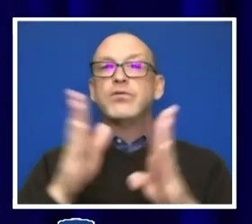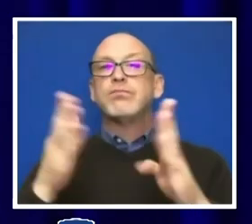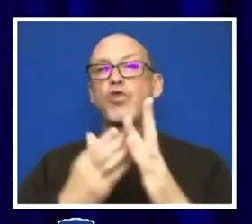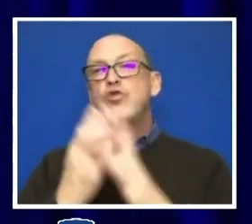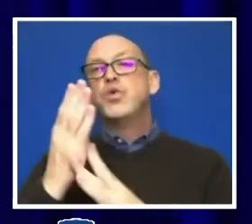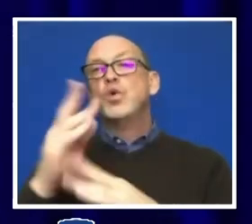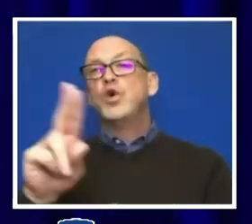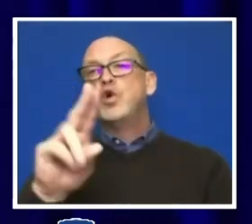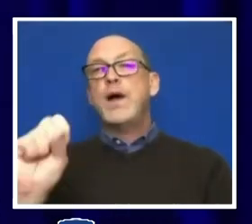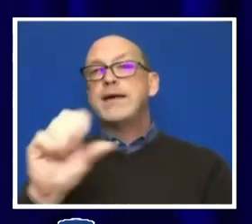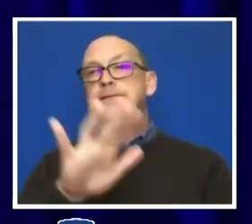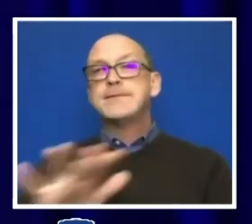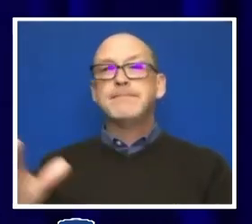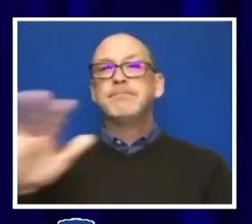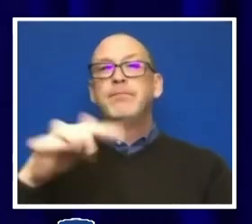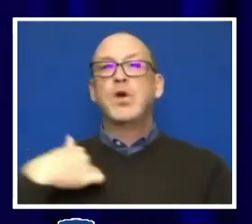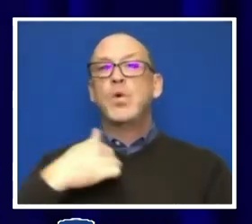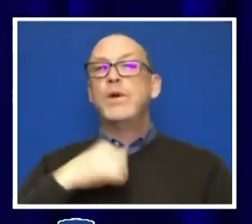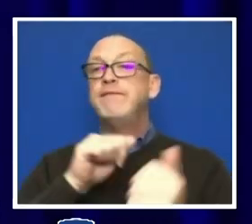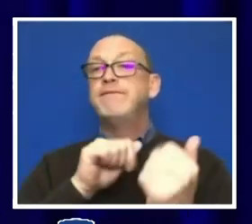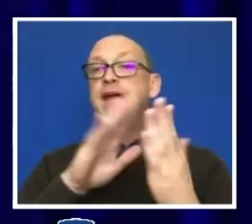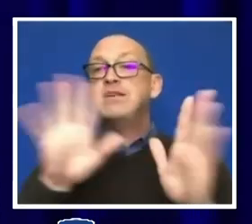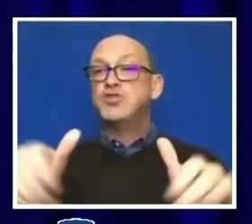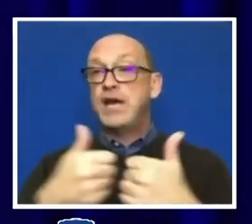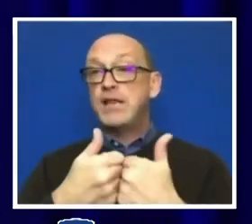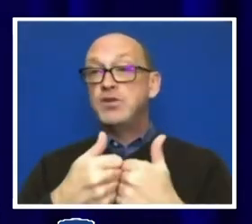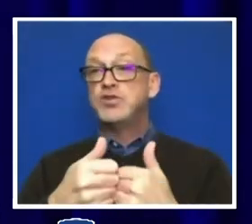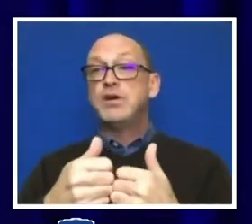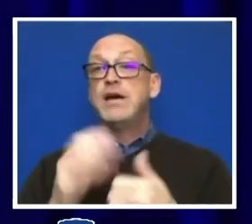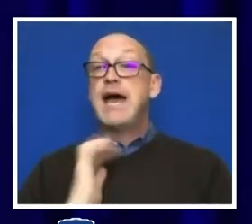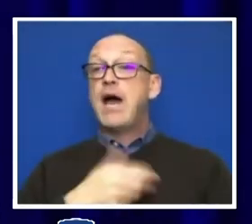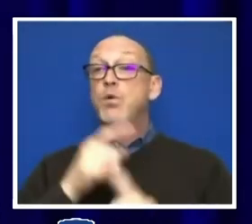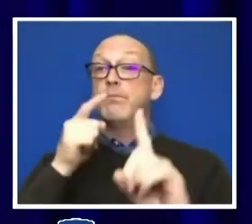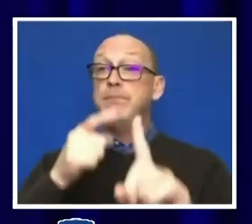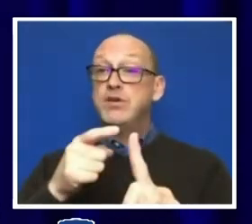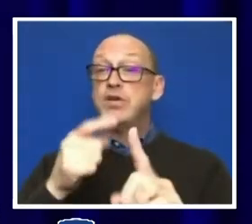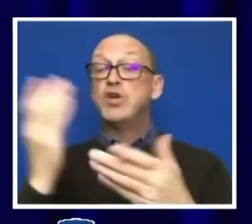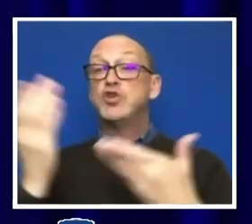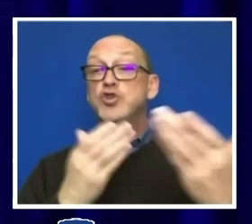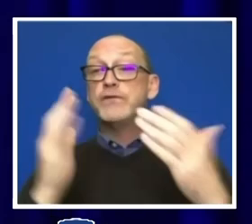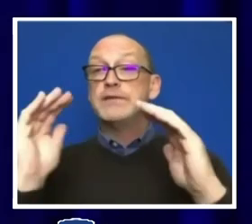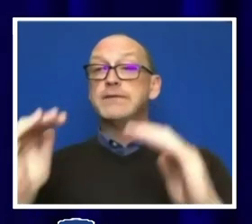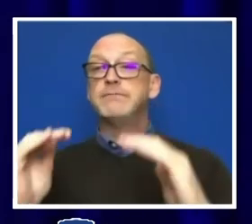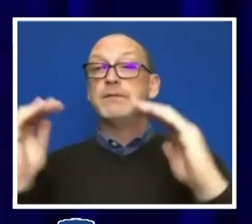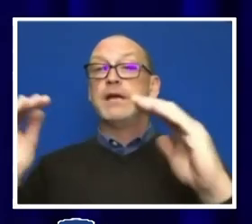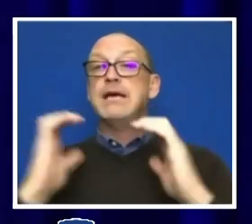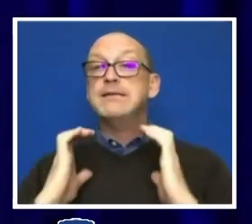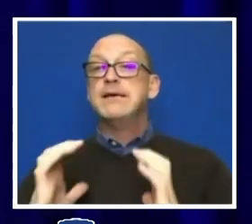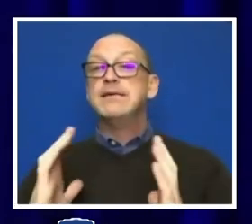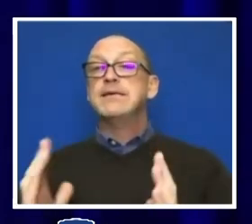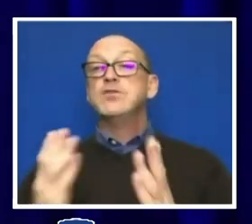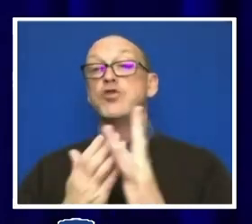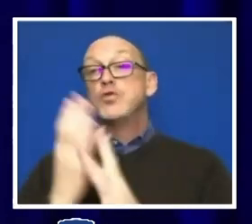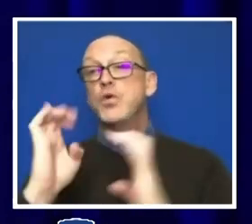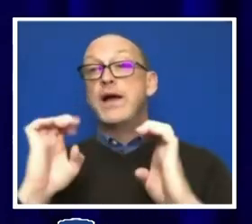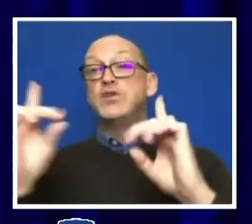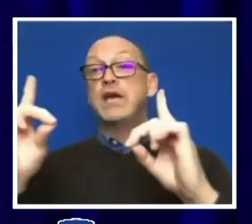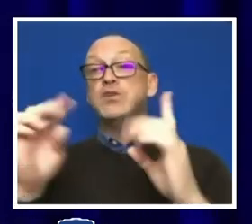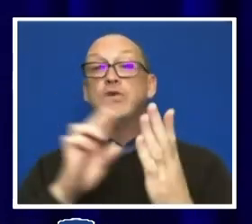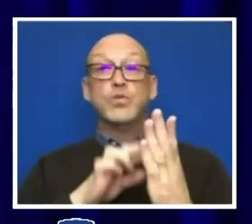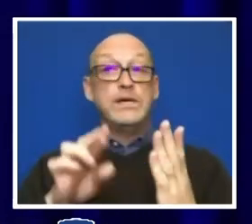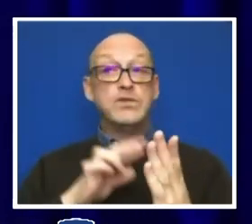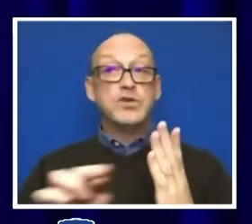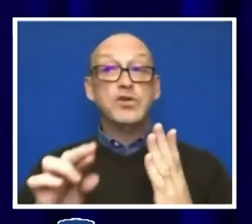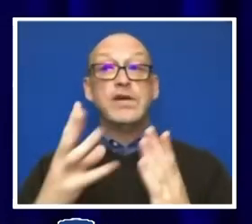profound challenges. And our mission is to serve and advance citizens through education, research, and